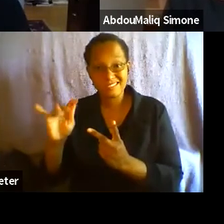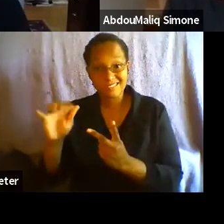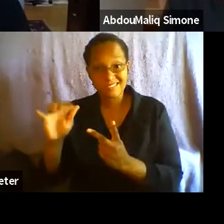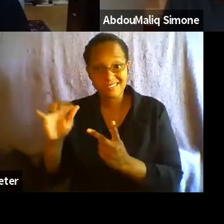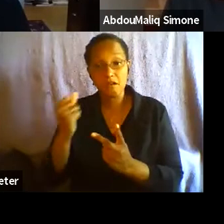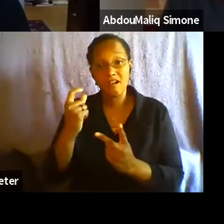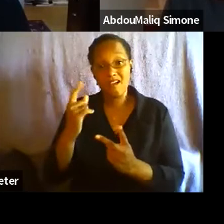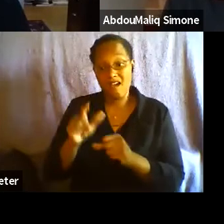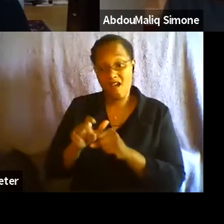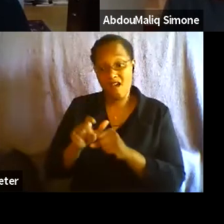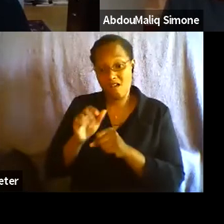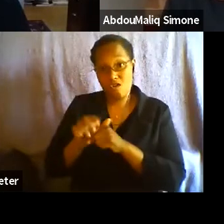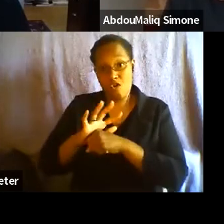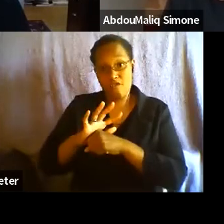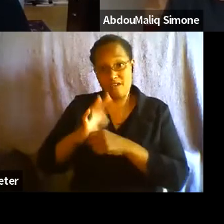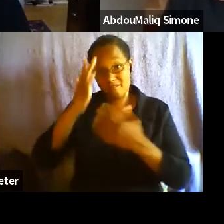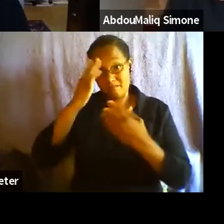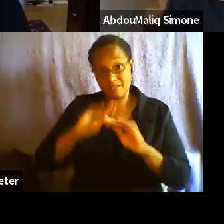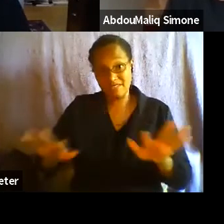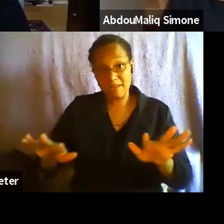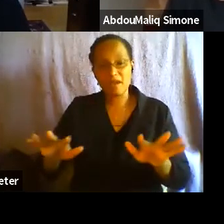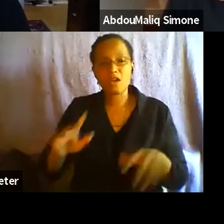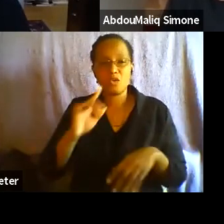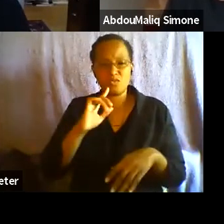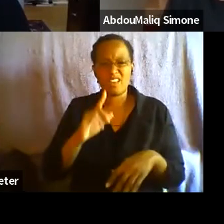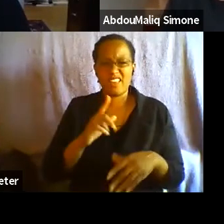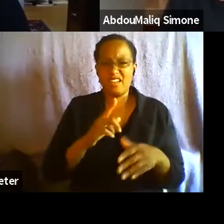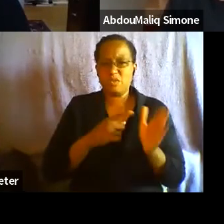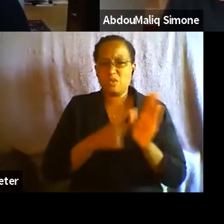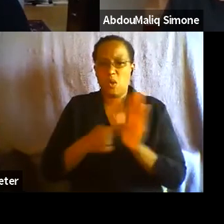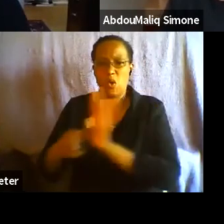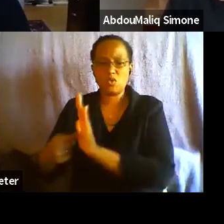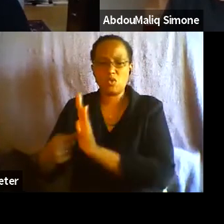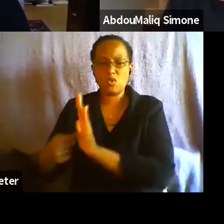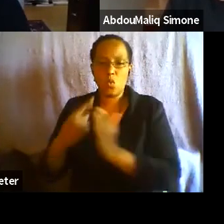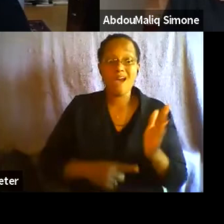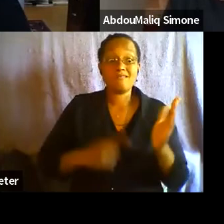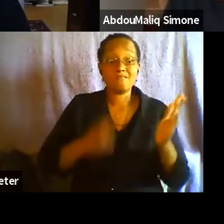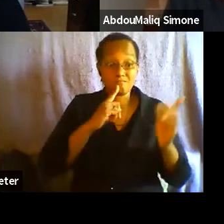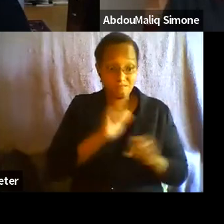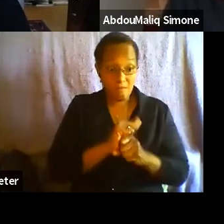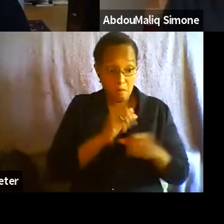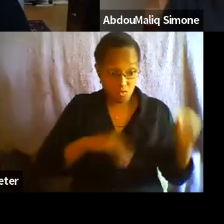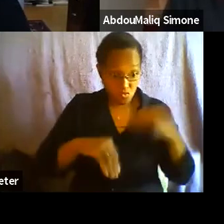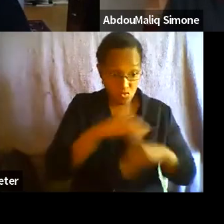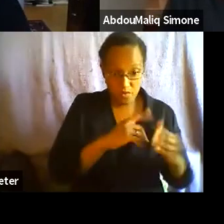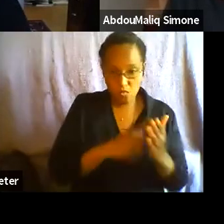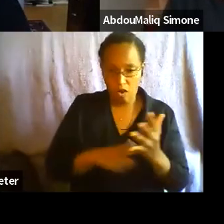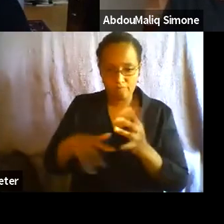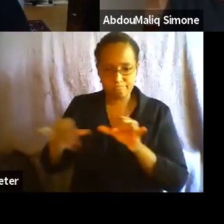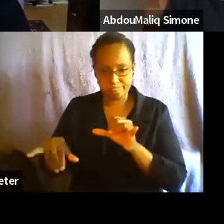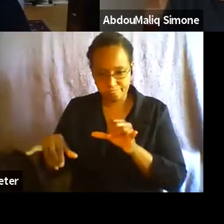bare a lot of these issues around what moves and what doesn't move, and what are the hands that move things as well. So